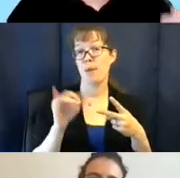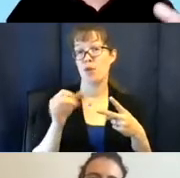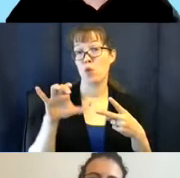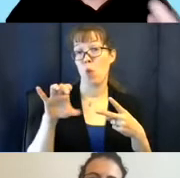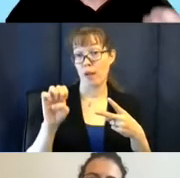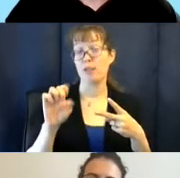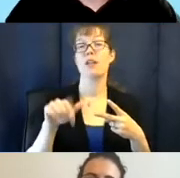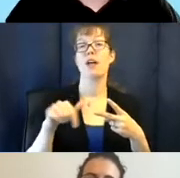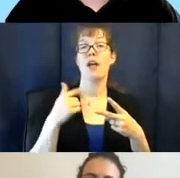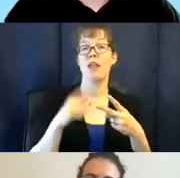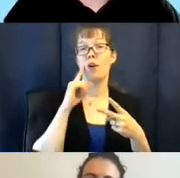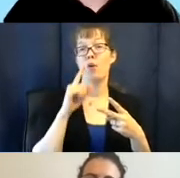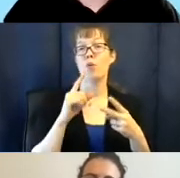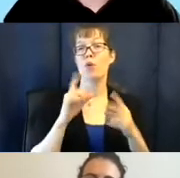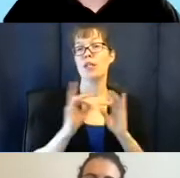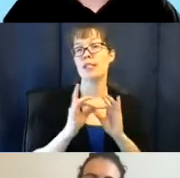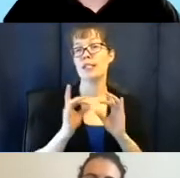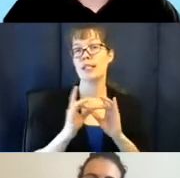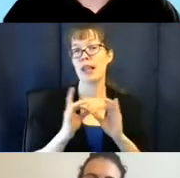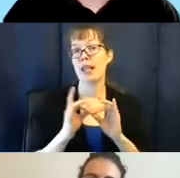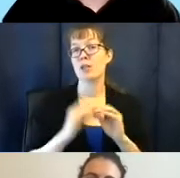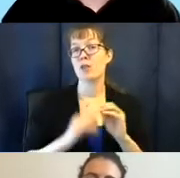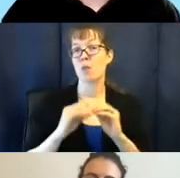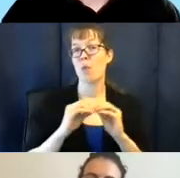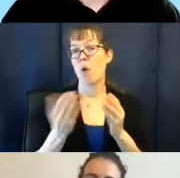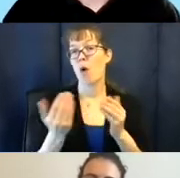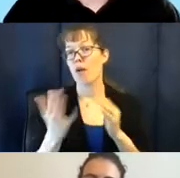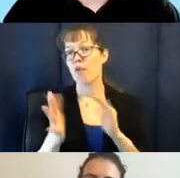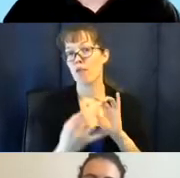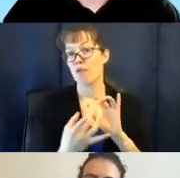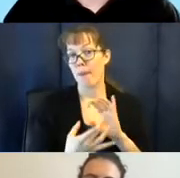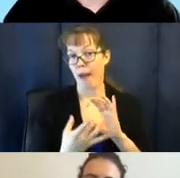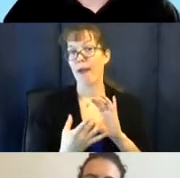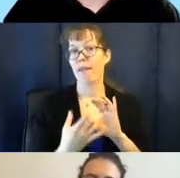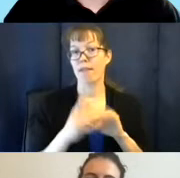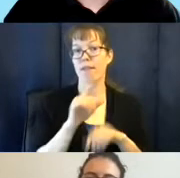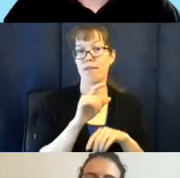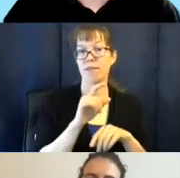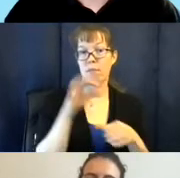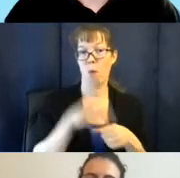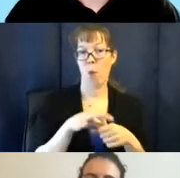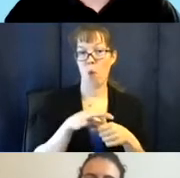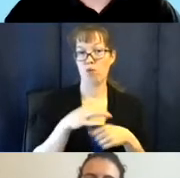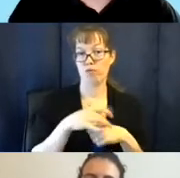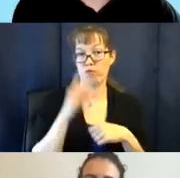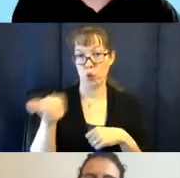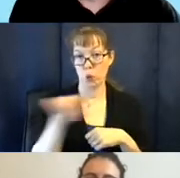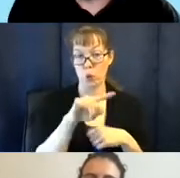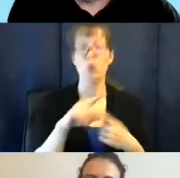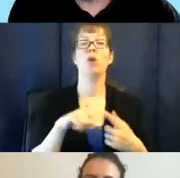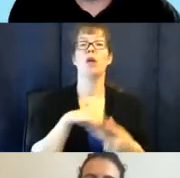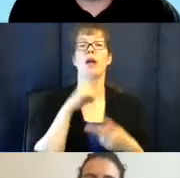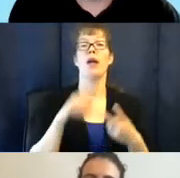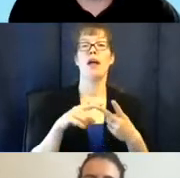actually going to solicit a little bit more of your feedback in a couple of live polls. Then we are going to hear from